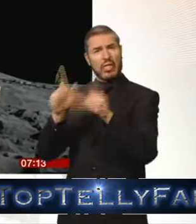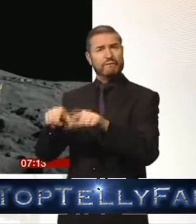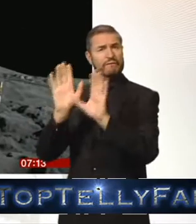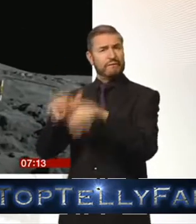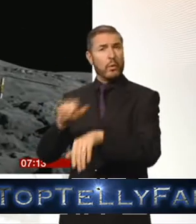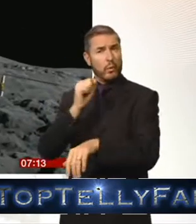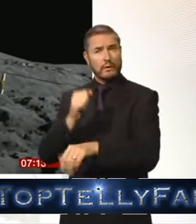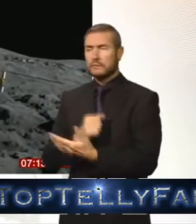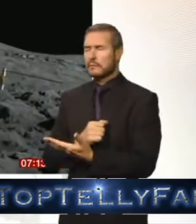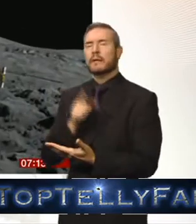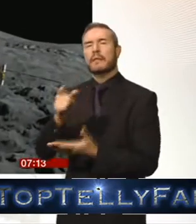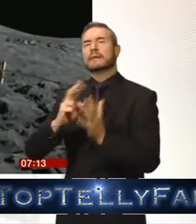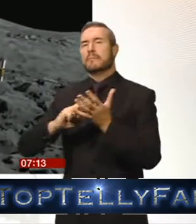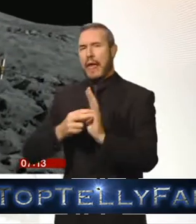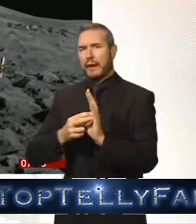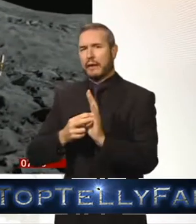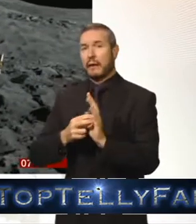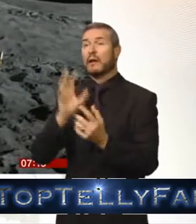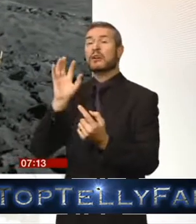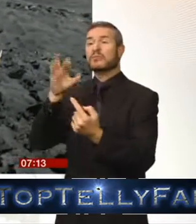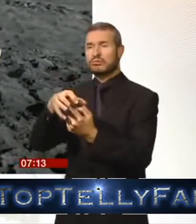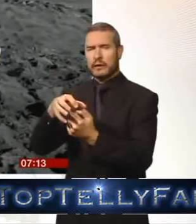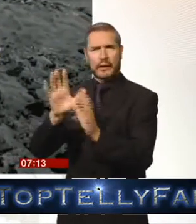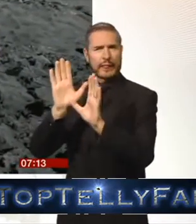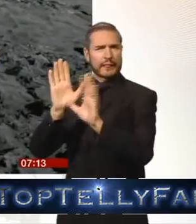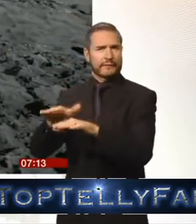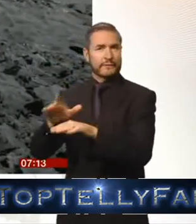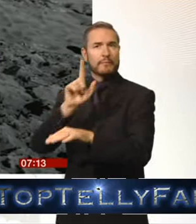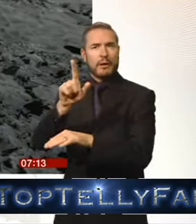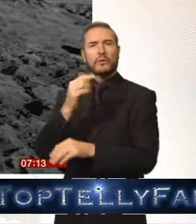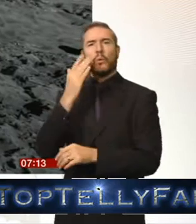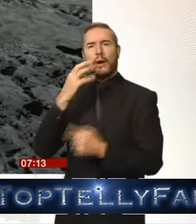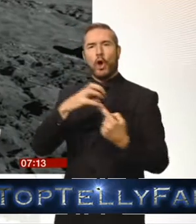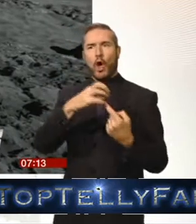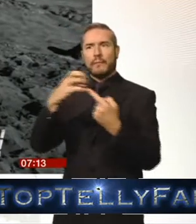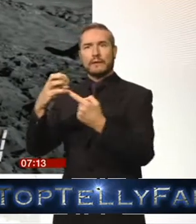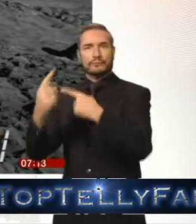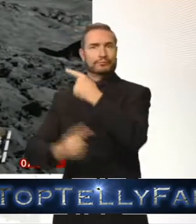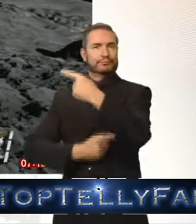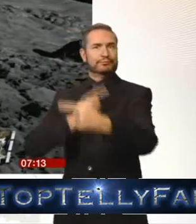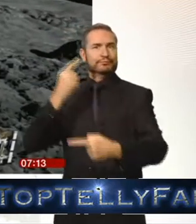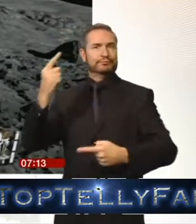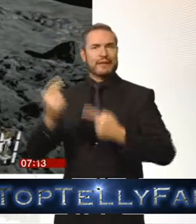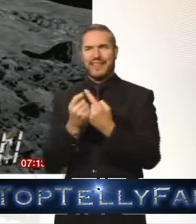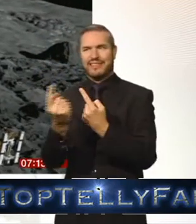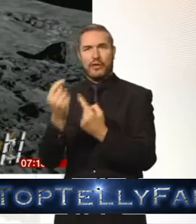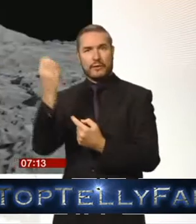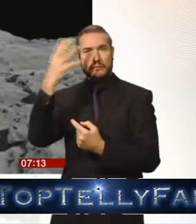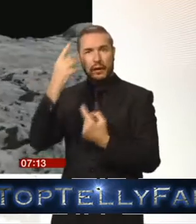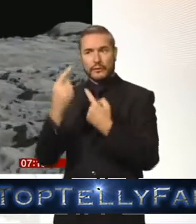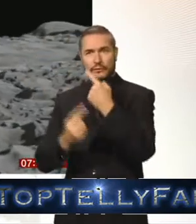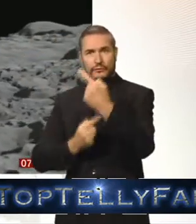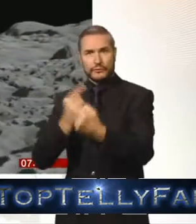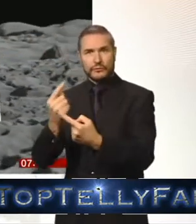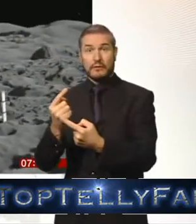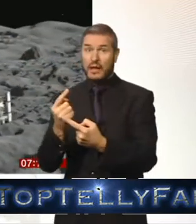what might happen is as the comet becomes more active as it goes near nearer to the Sun it